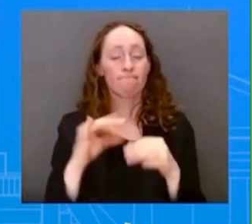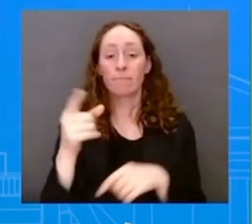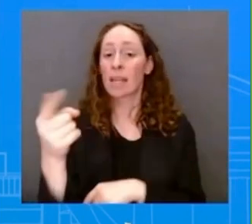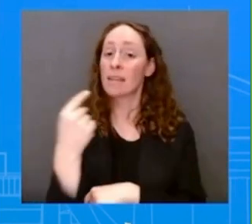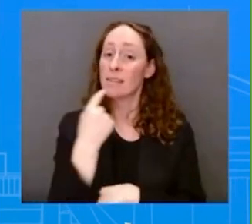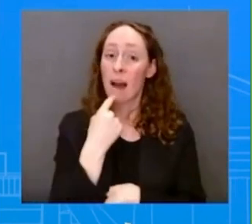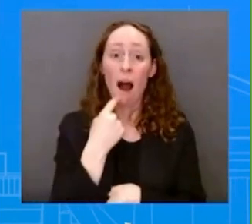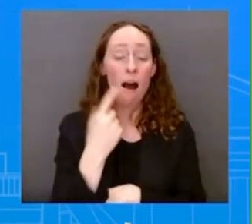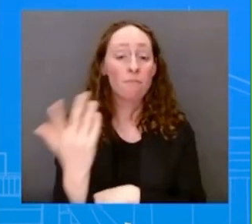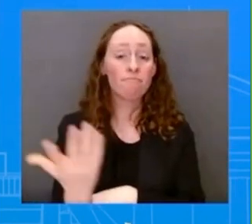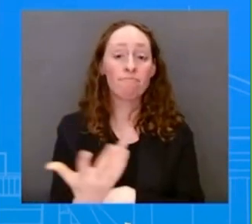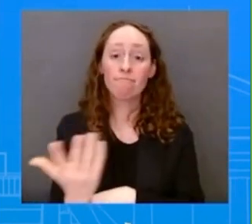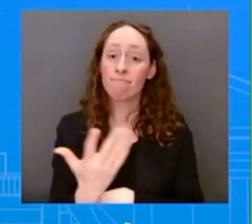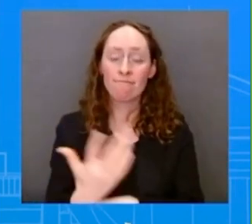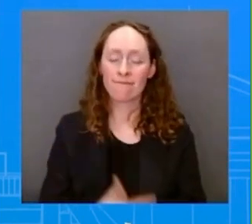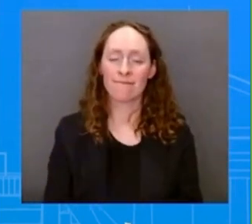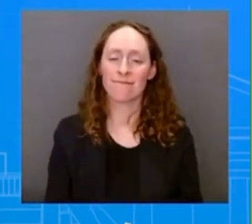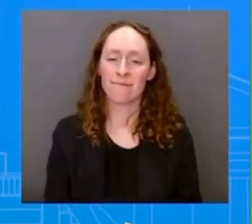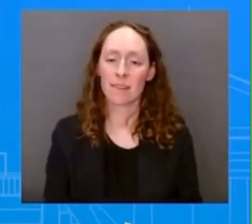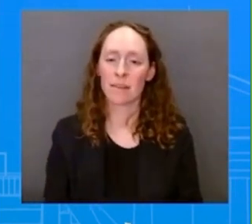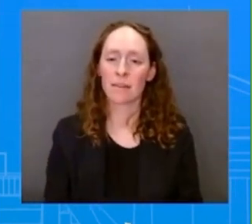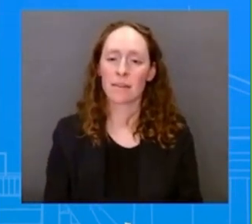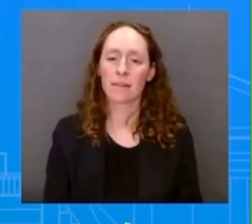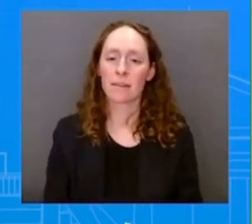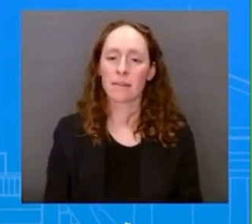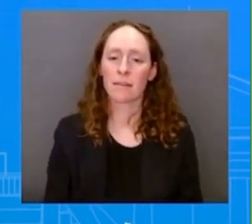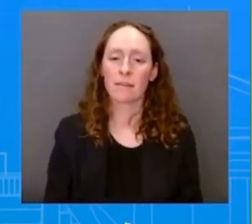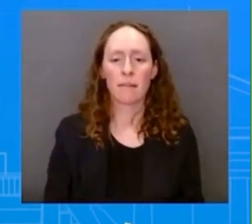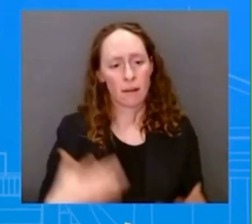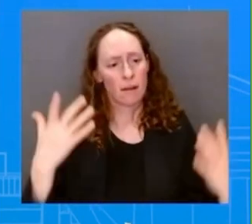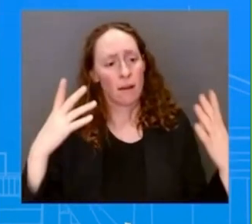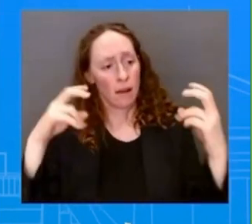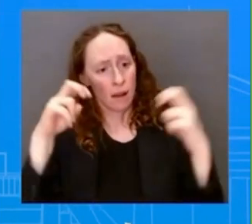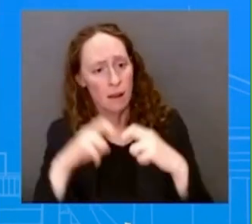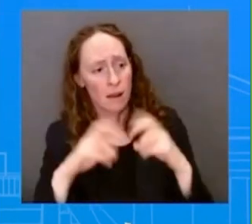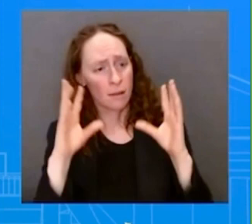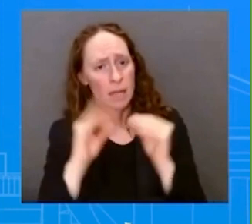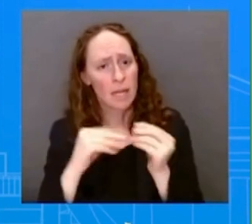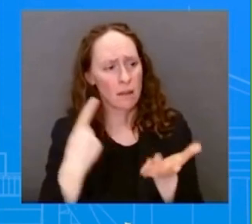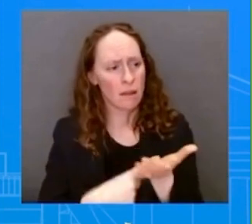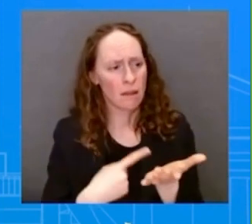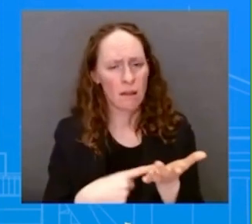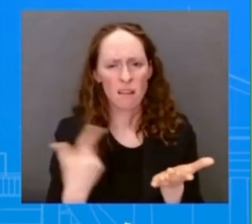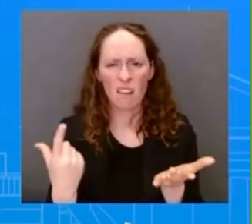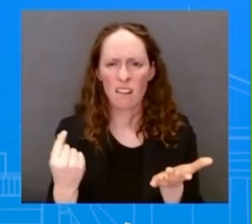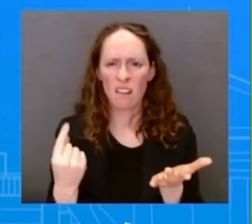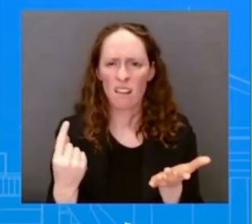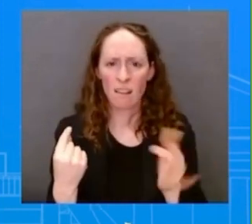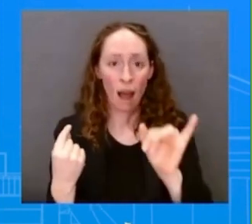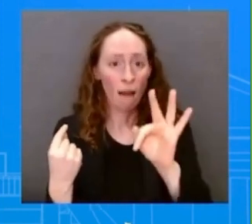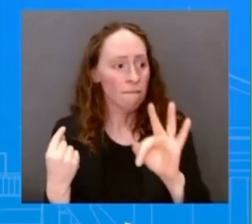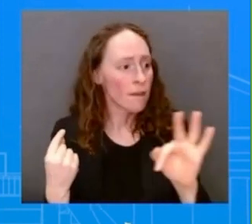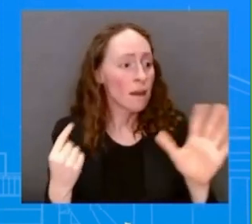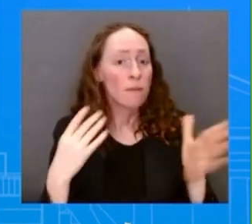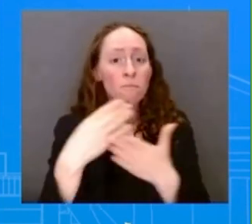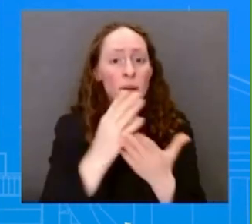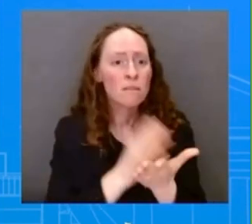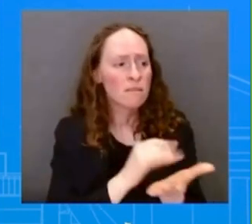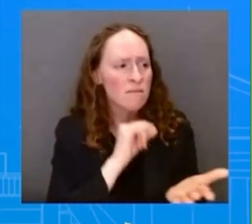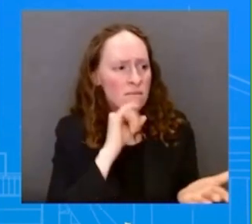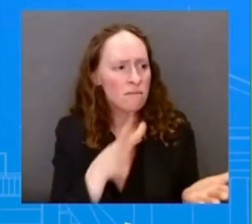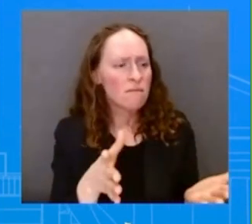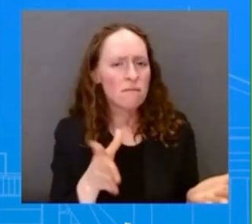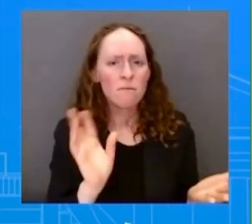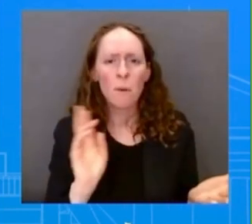we're going to meet on if the House Republicans haven't put forth a budget. Uh, and we also saw Speaker McCarthy say,